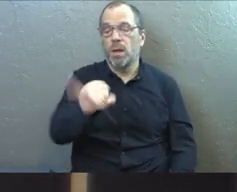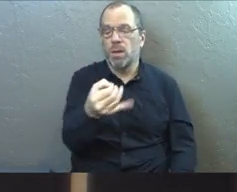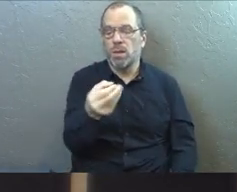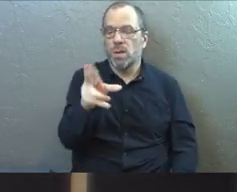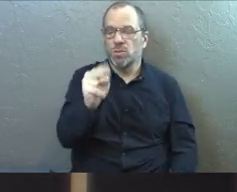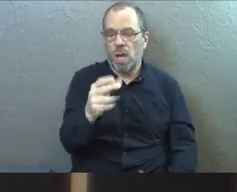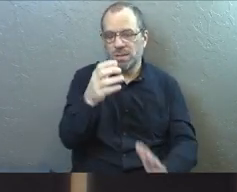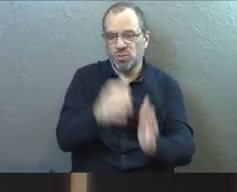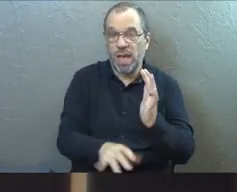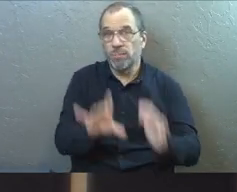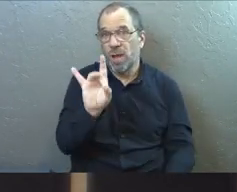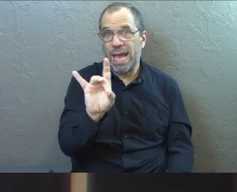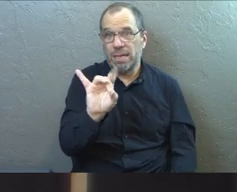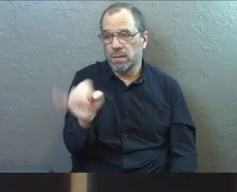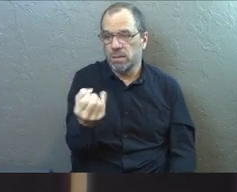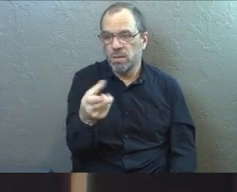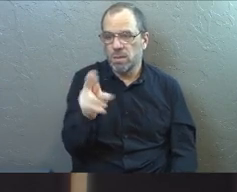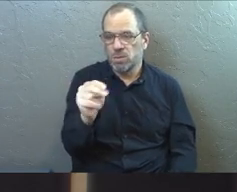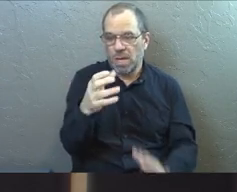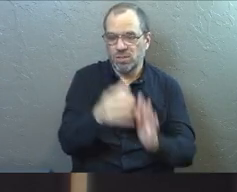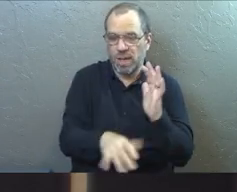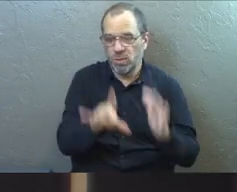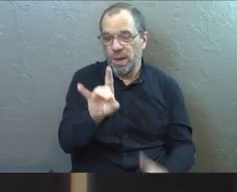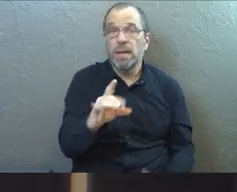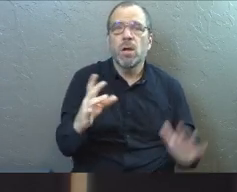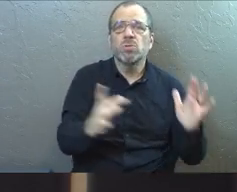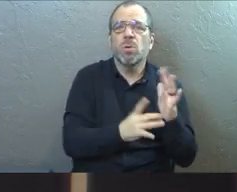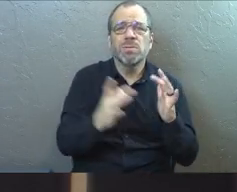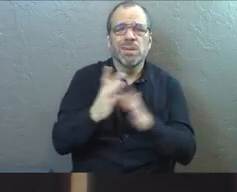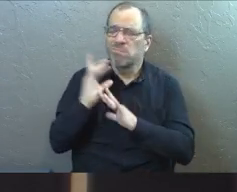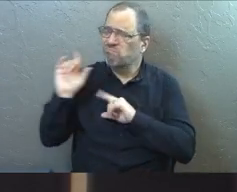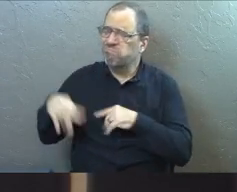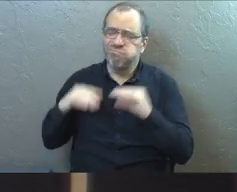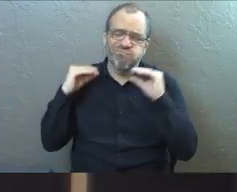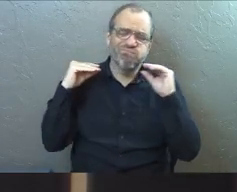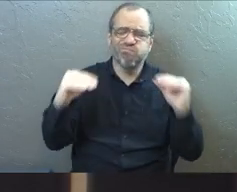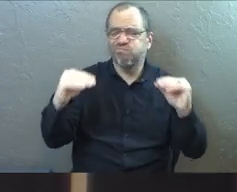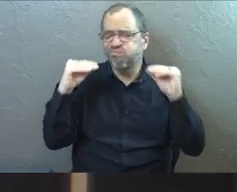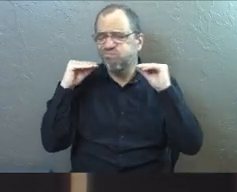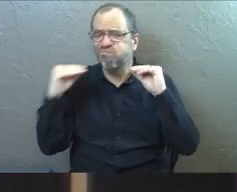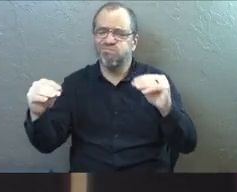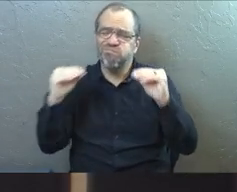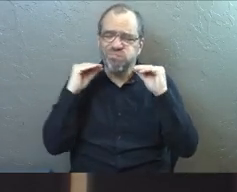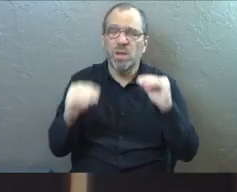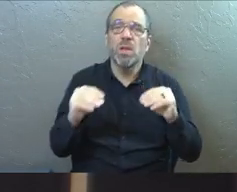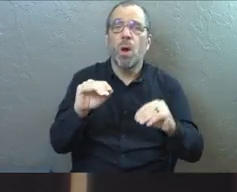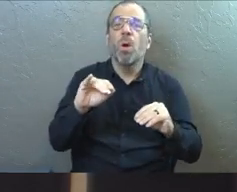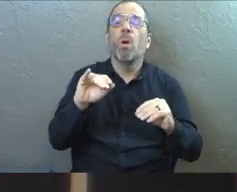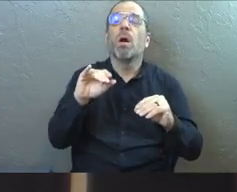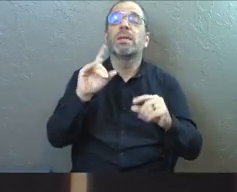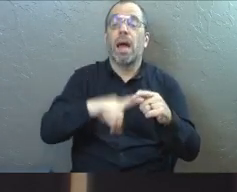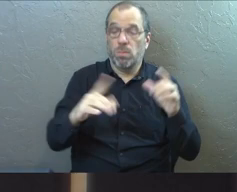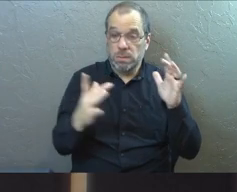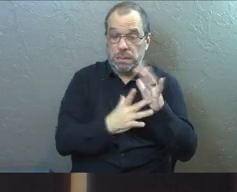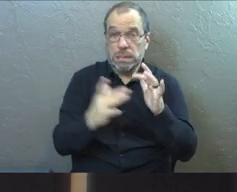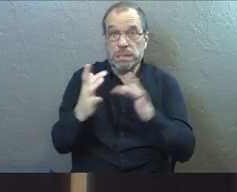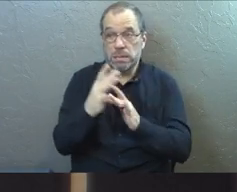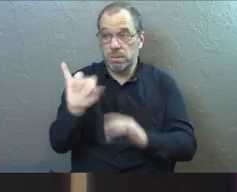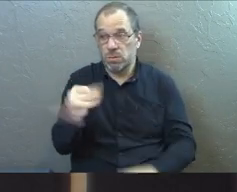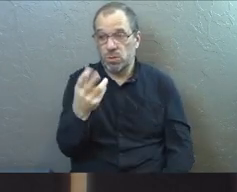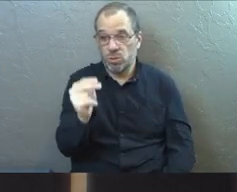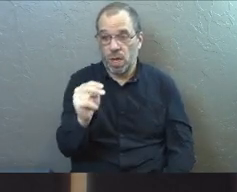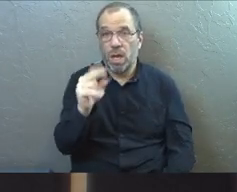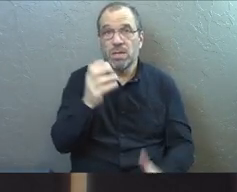chapter eight. Jesus has been teaching and doing all the wonderful things that Jesus does. And we're going to pick up in a moment where Jesus is